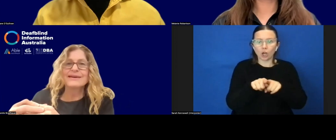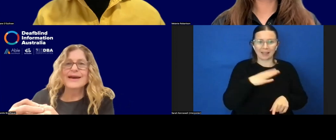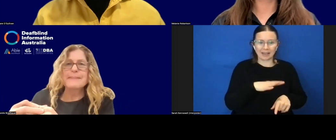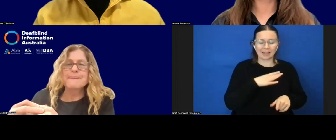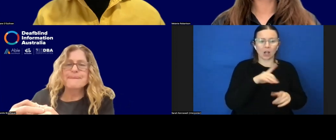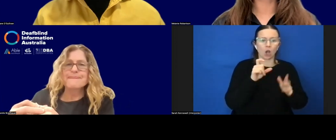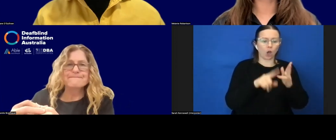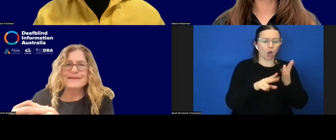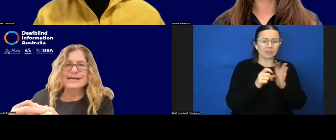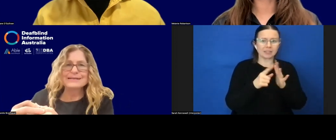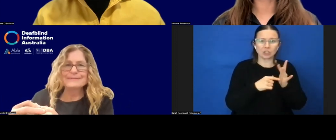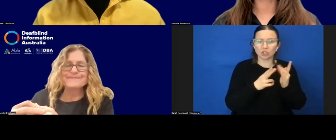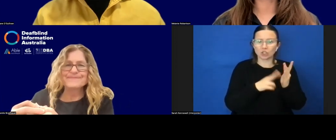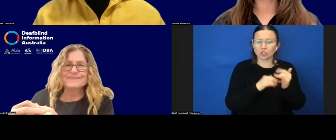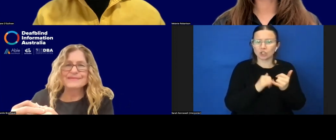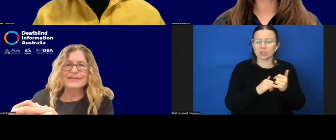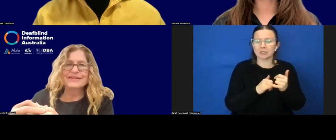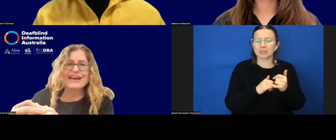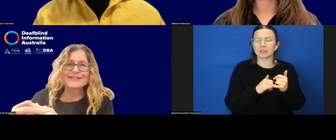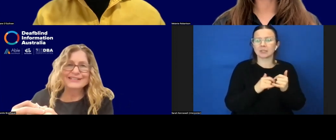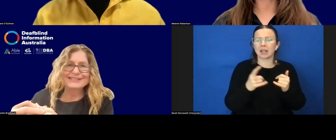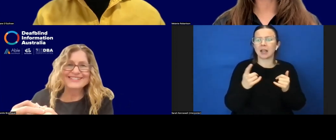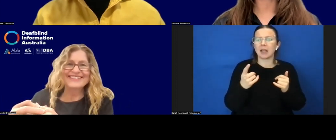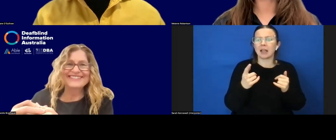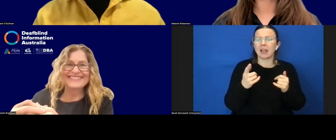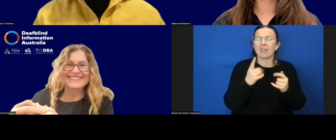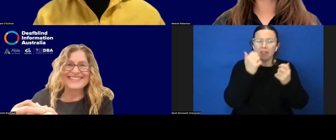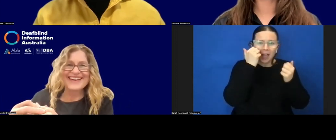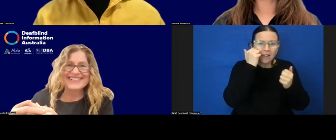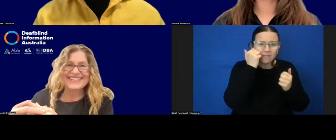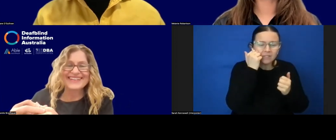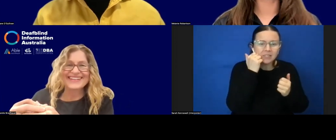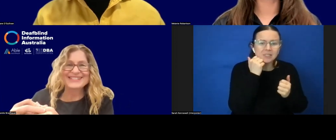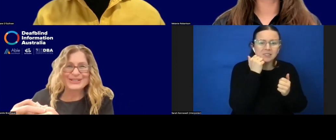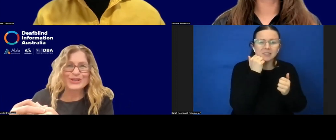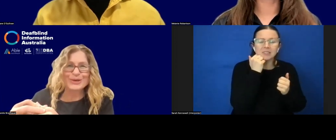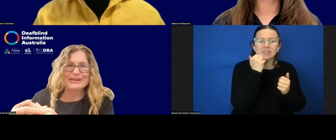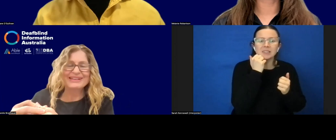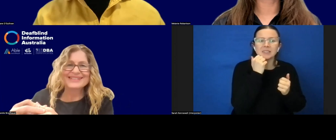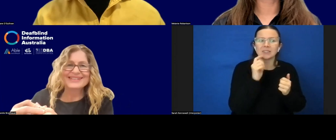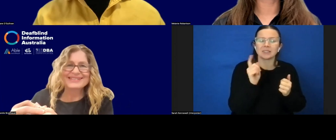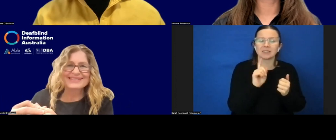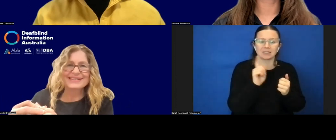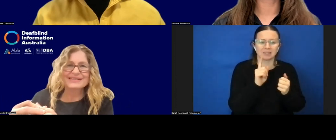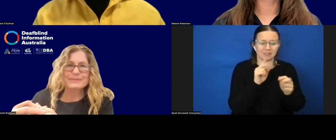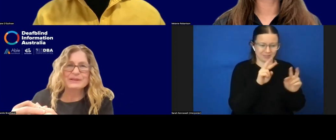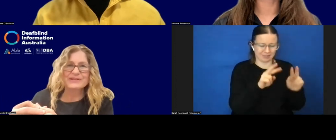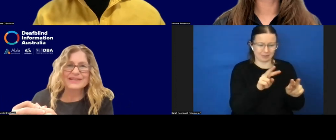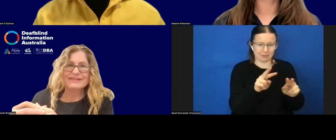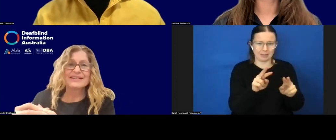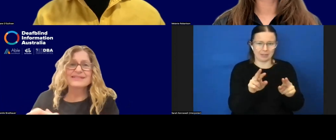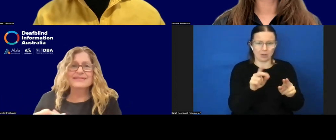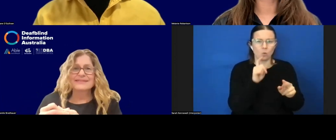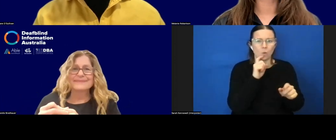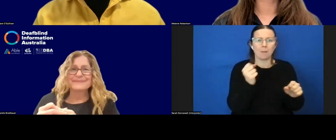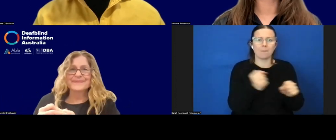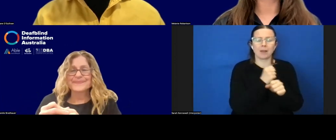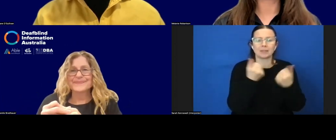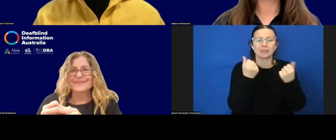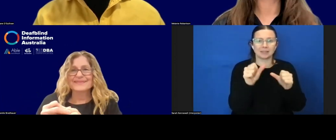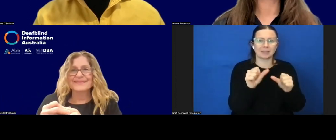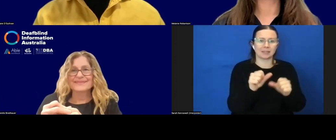and the evidence that is determining success in some of those areas.